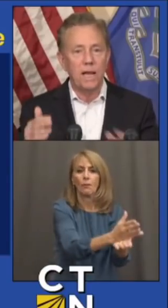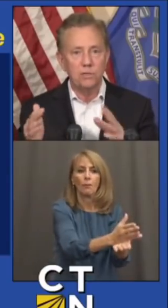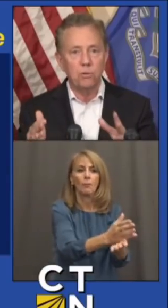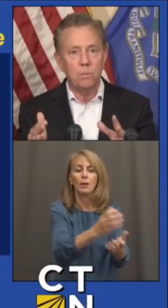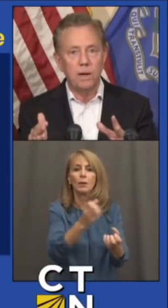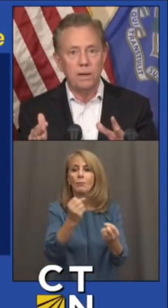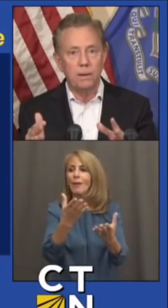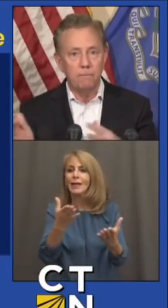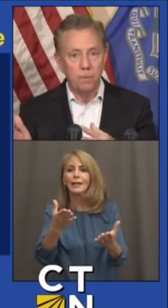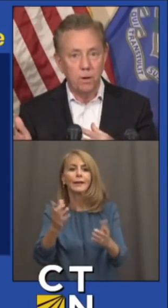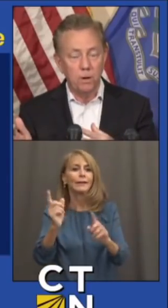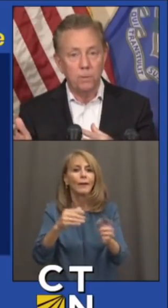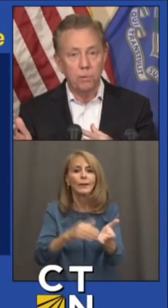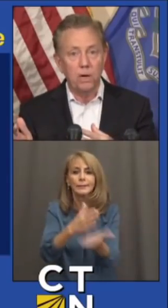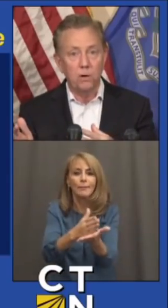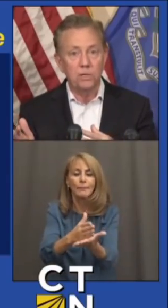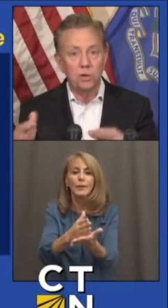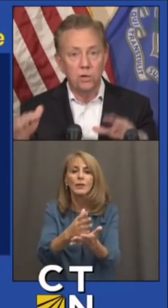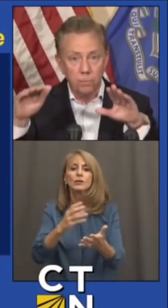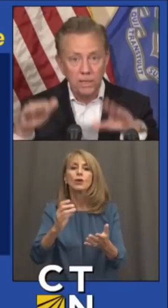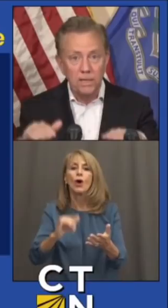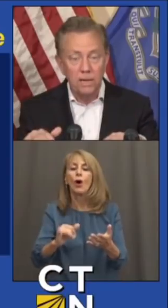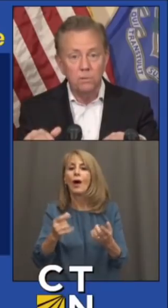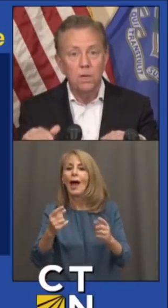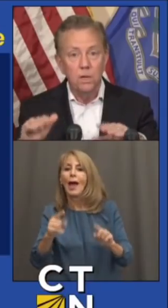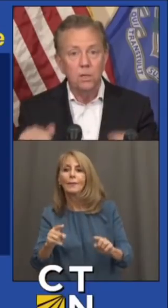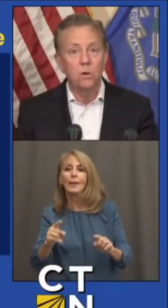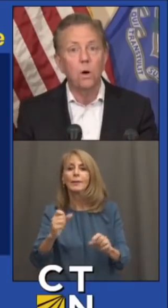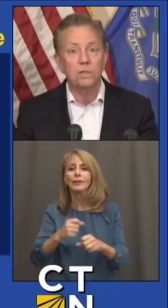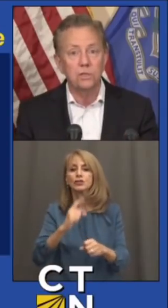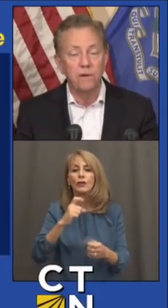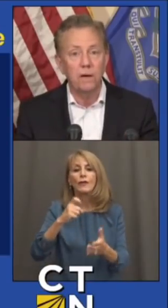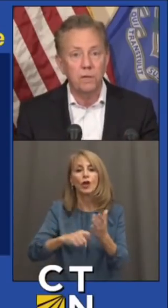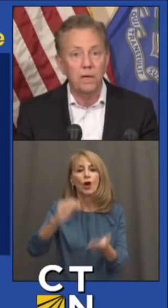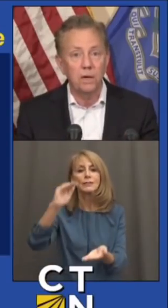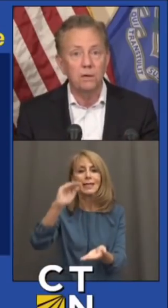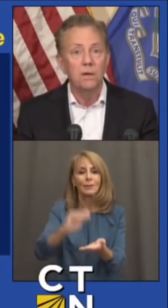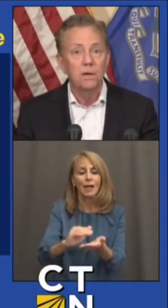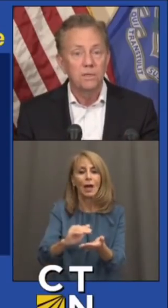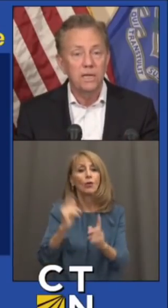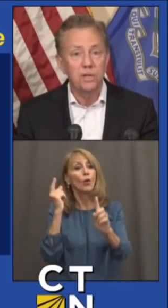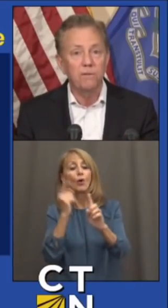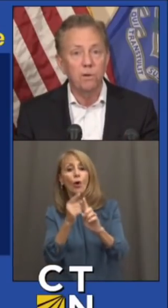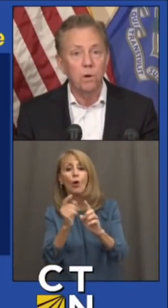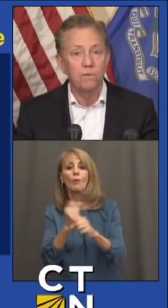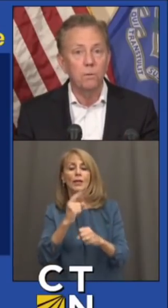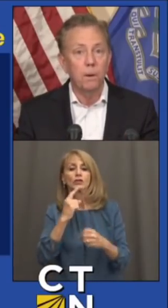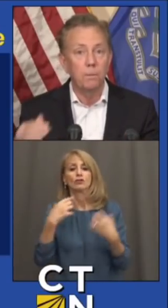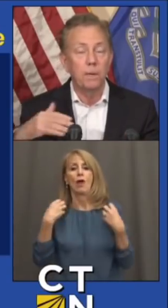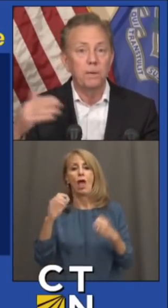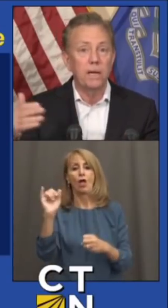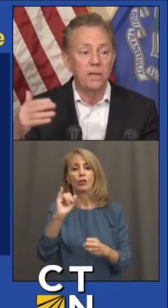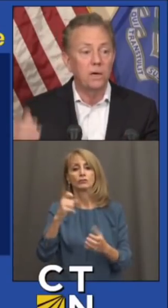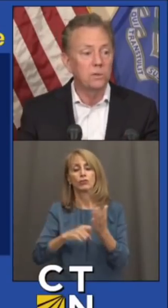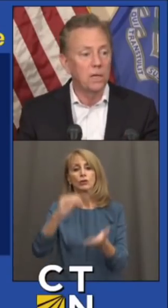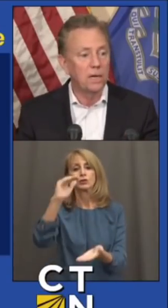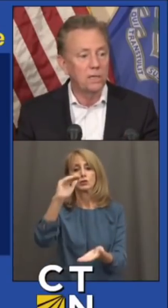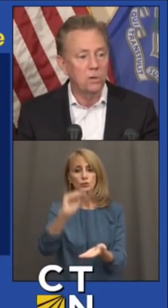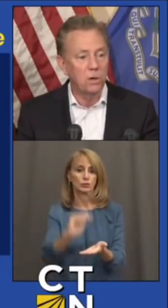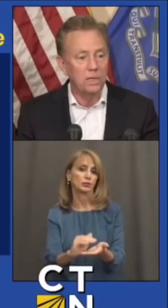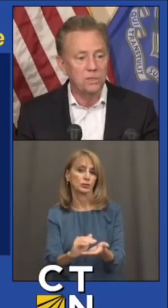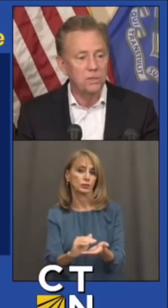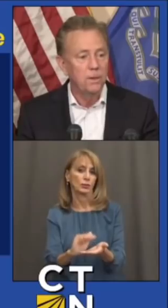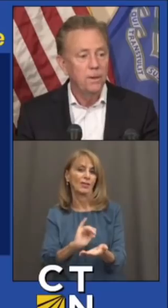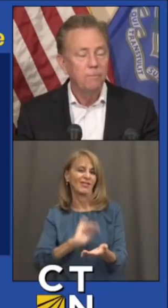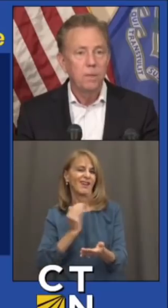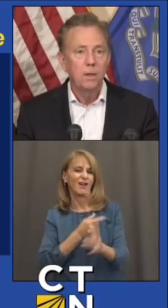important. That's where our other priorities are, to bring down the cost of health care to each and every one of you by bringing down the underlying